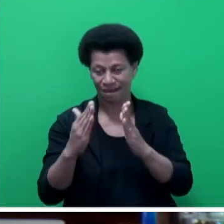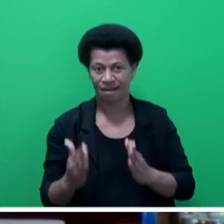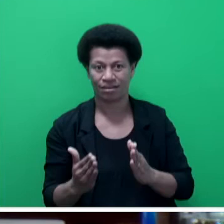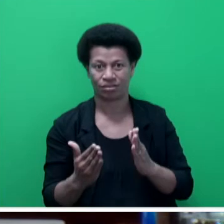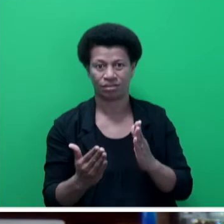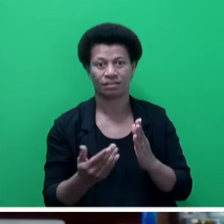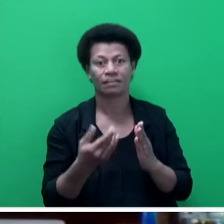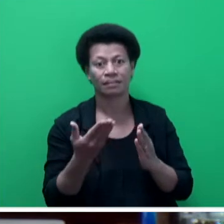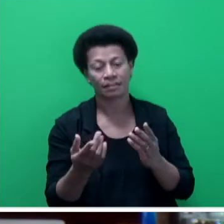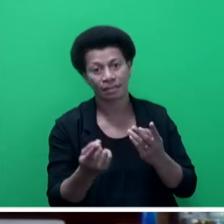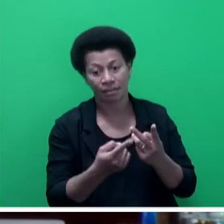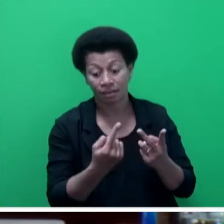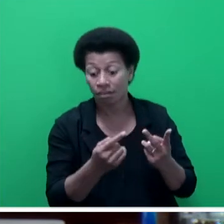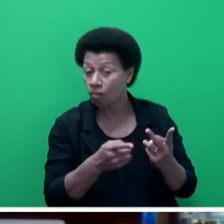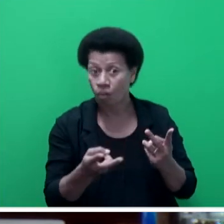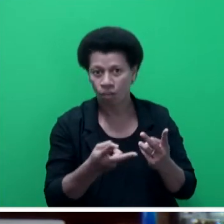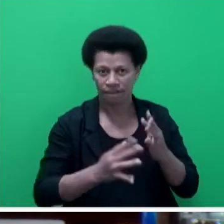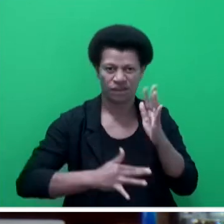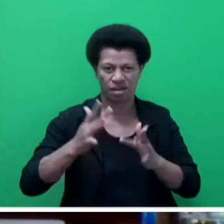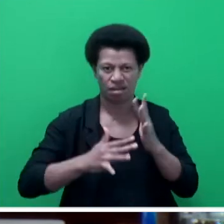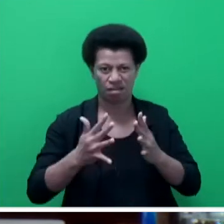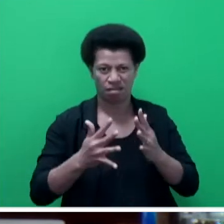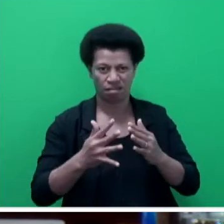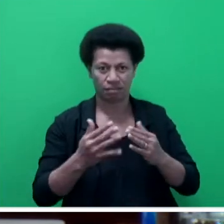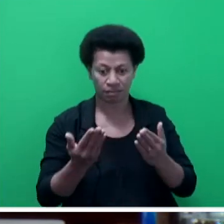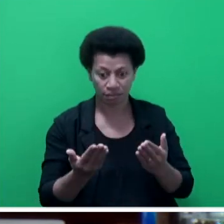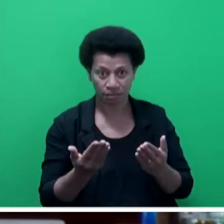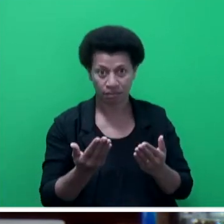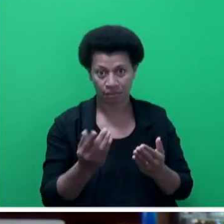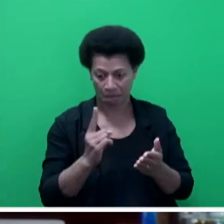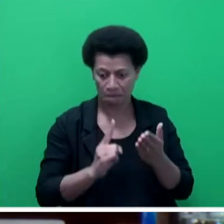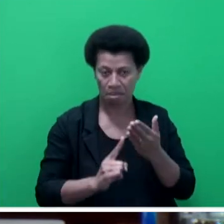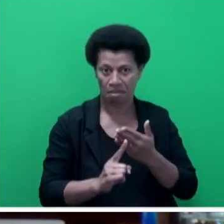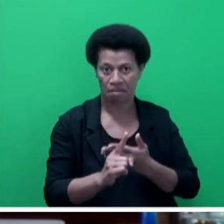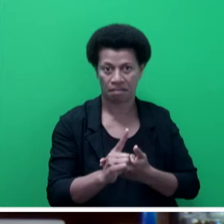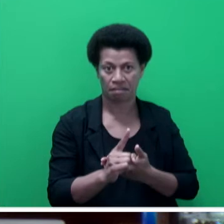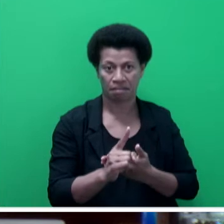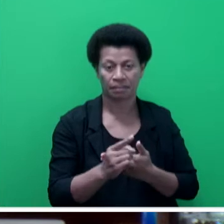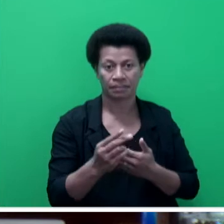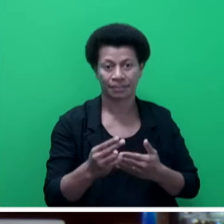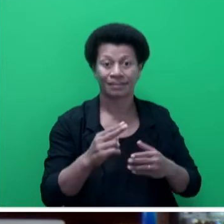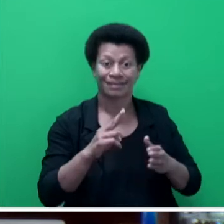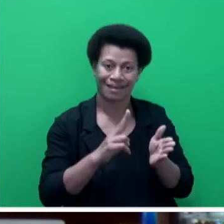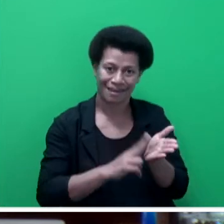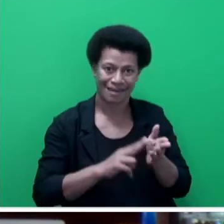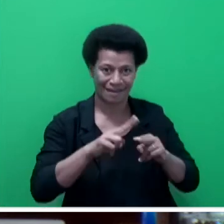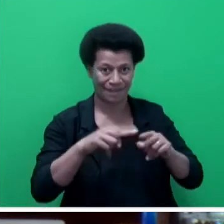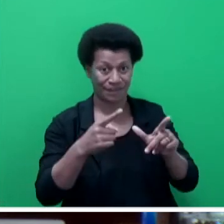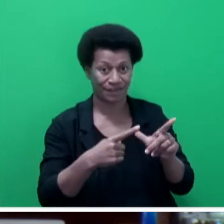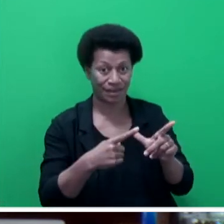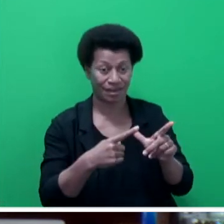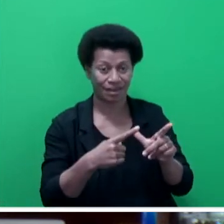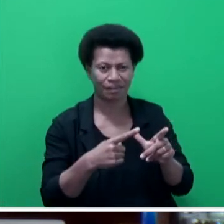of greater concern is the number of structural fires that have occurred. Despite NFA having conducted numerous